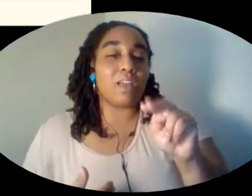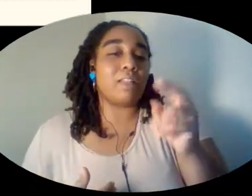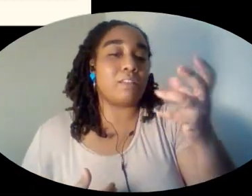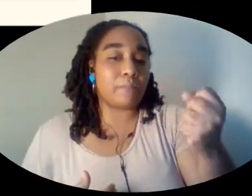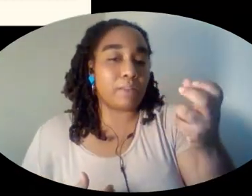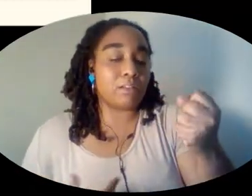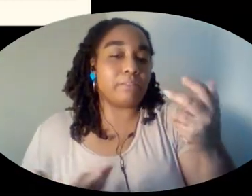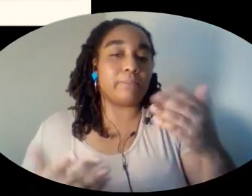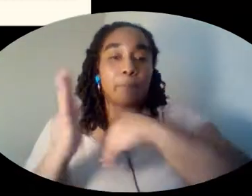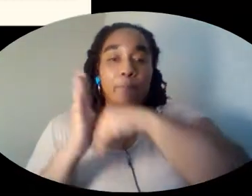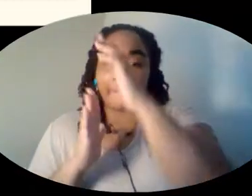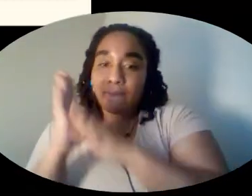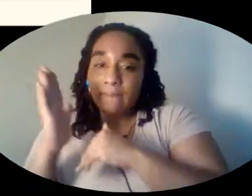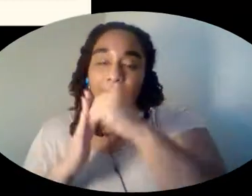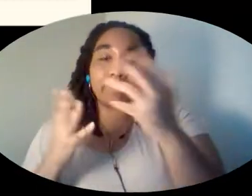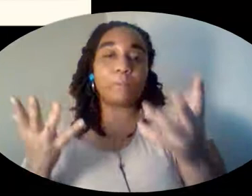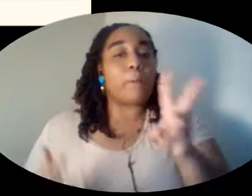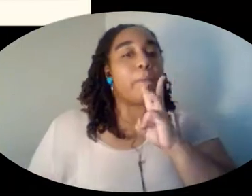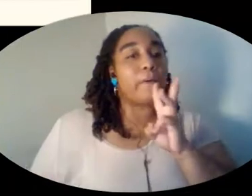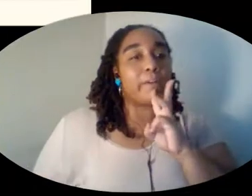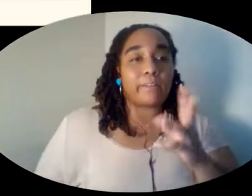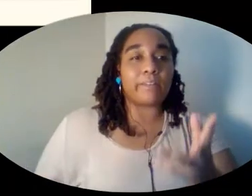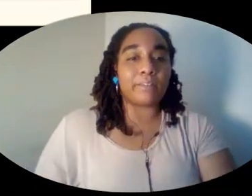milk, paint, or water.